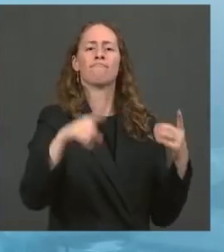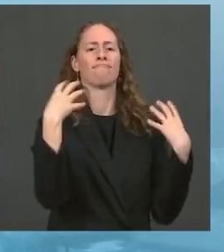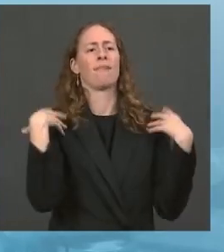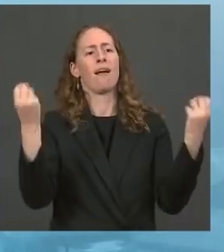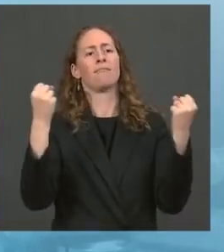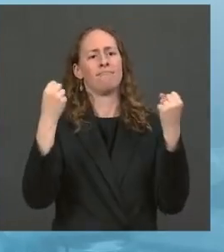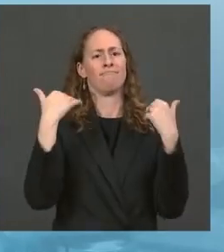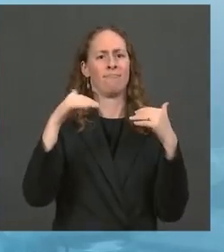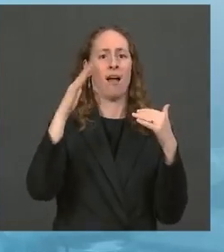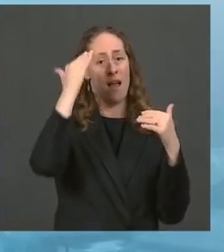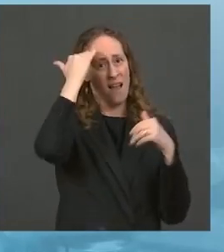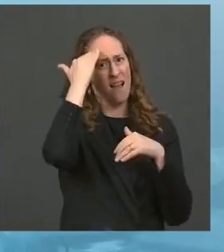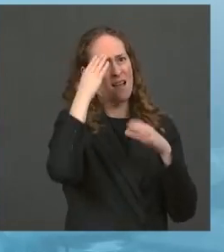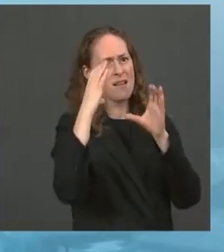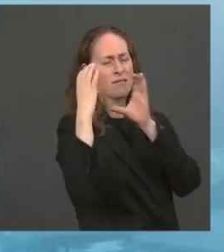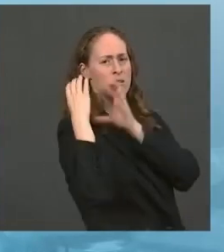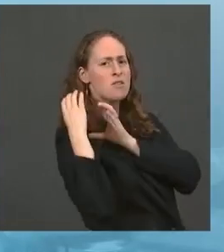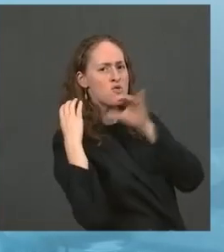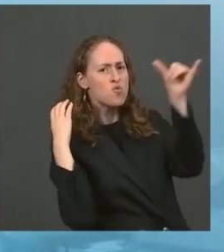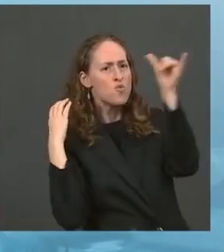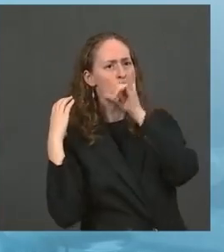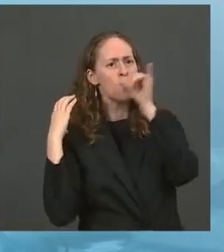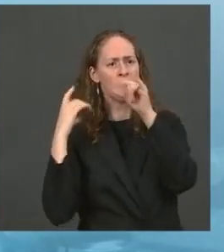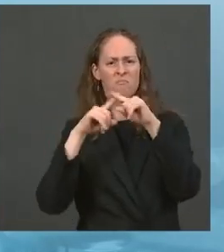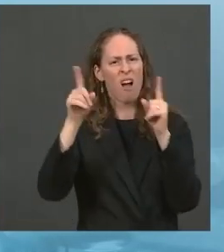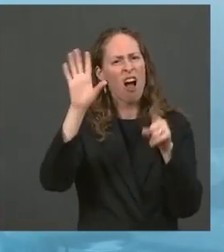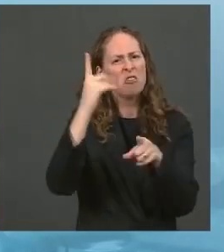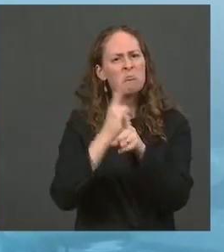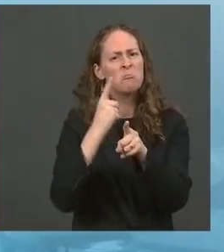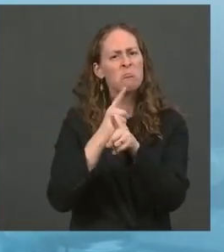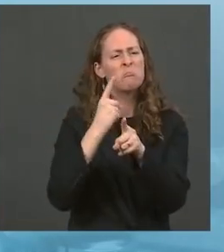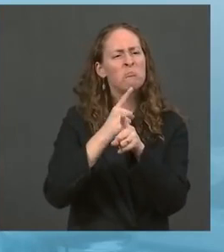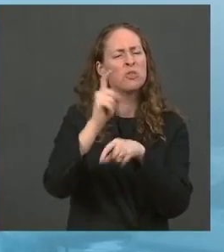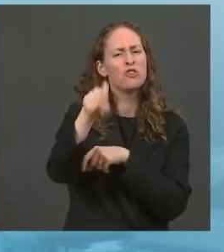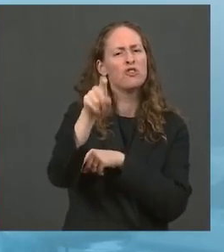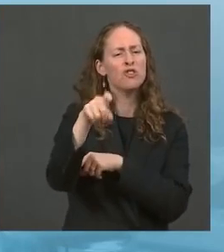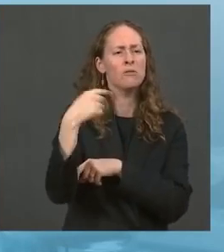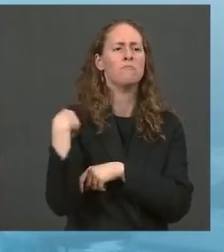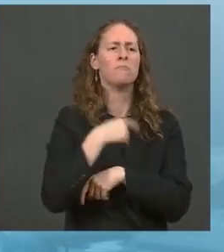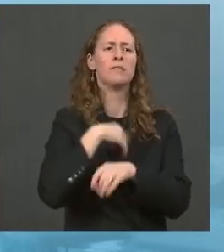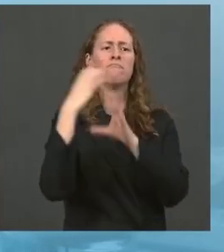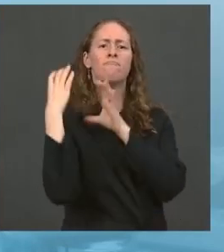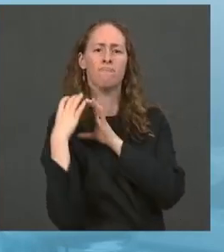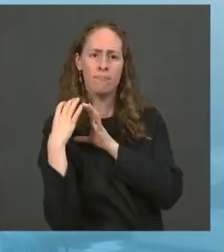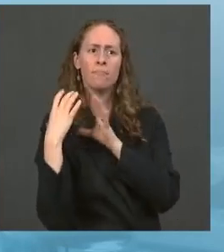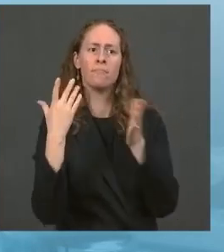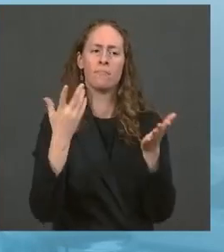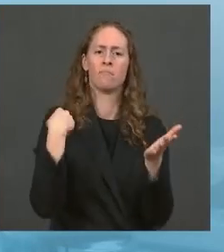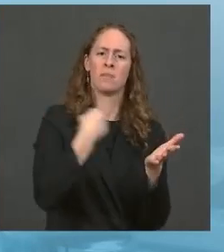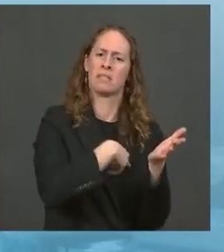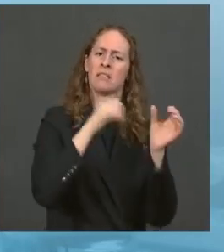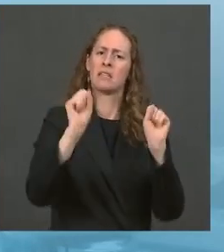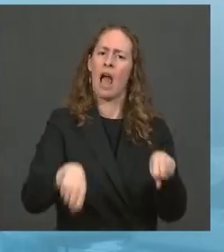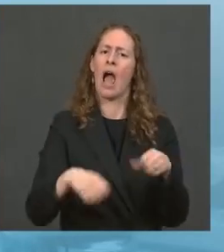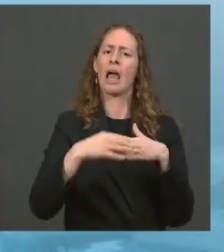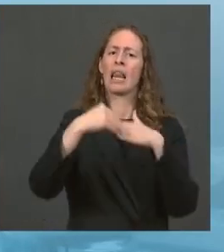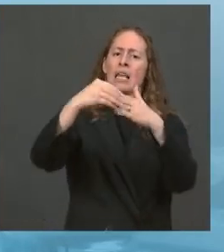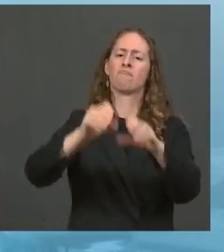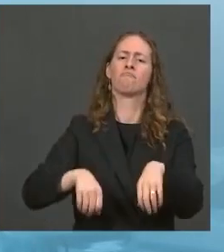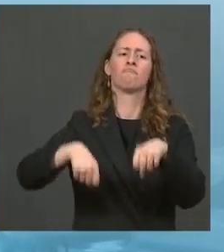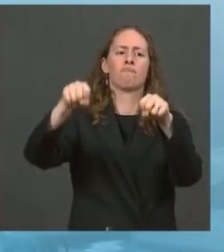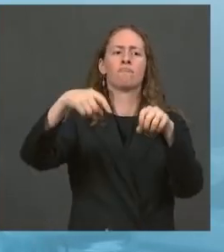I have, we have, we should have. And we're going to lead with the power of our example. And we're not going to stop.